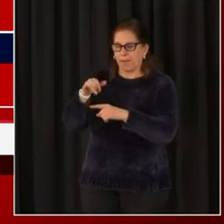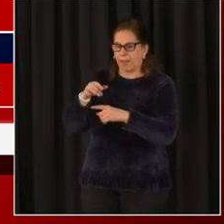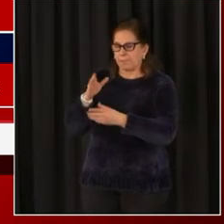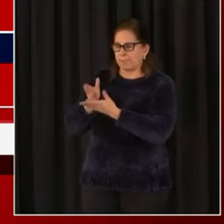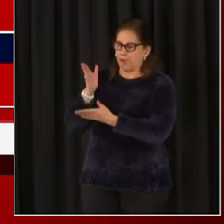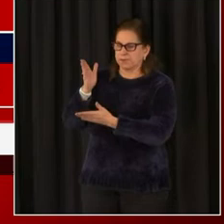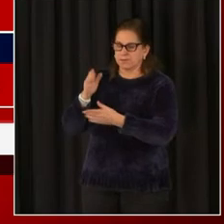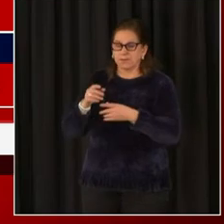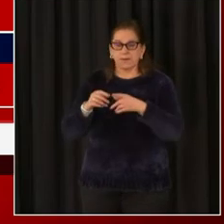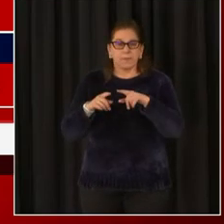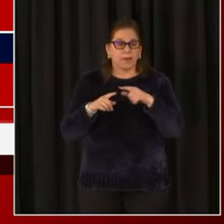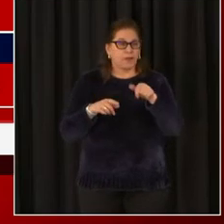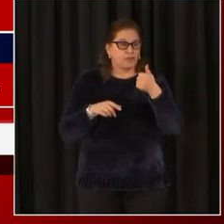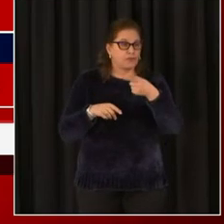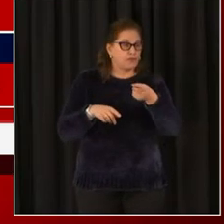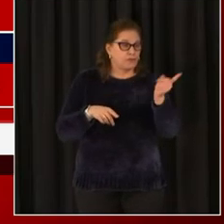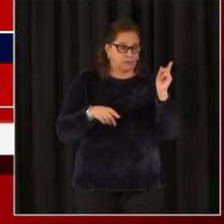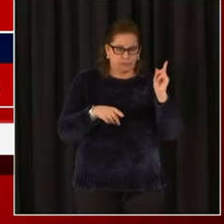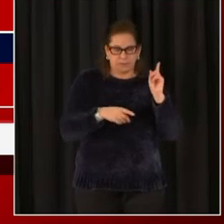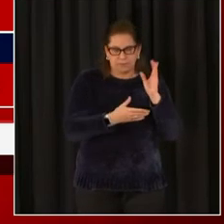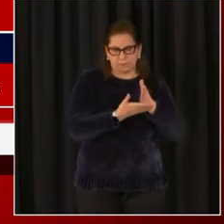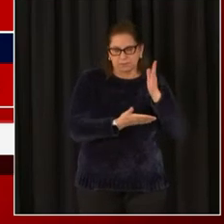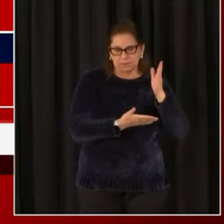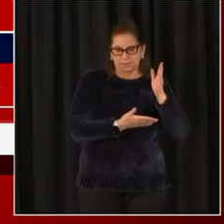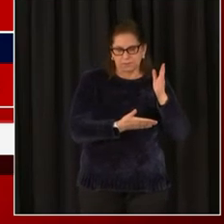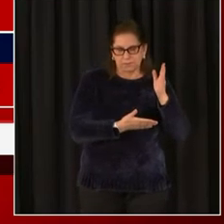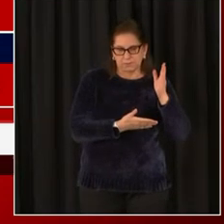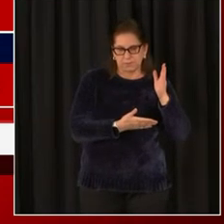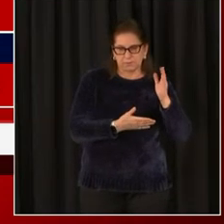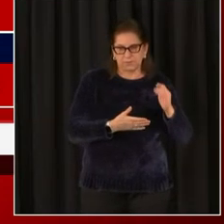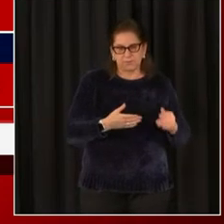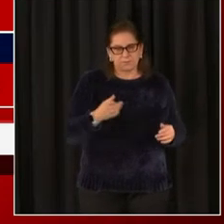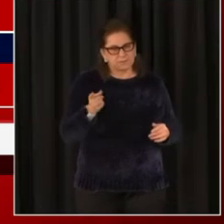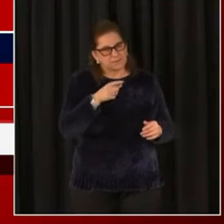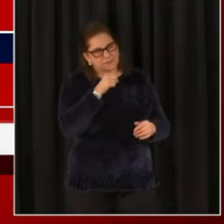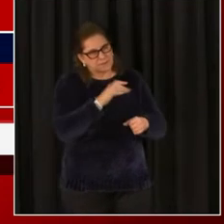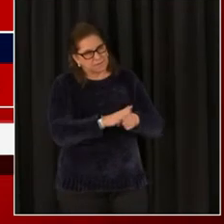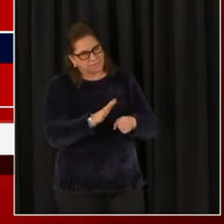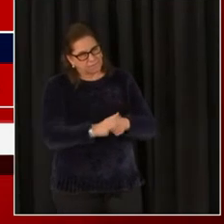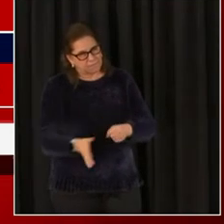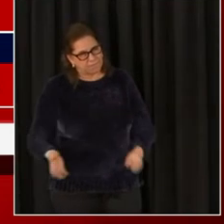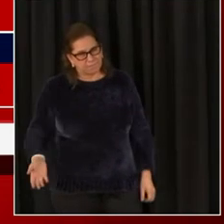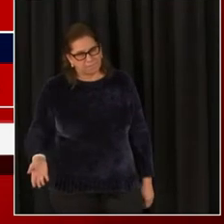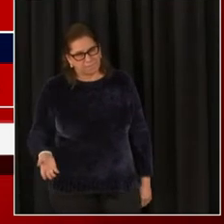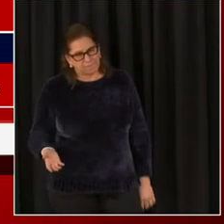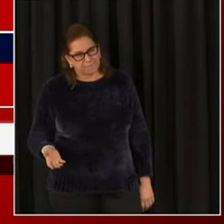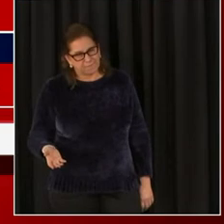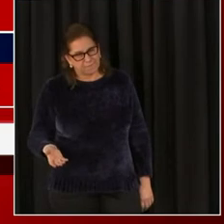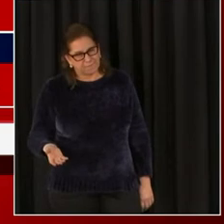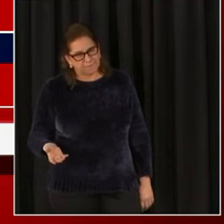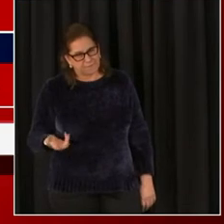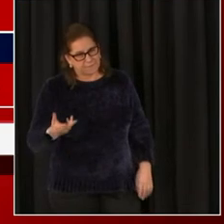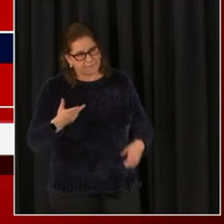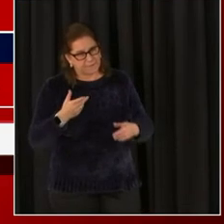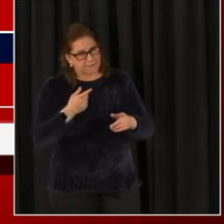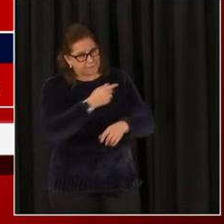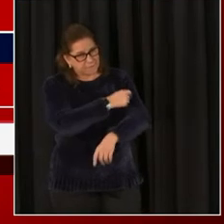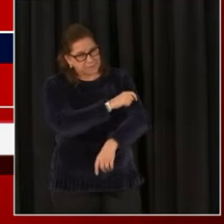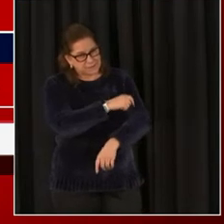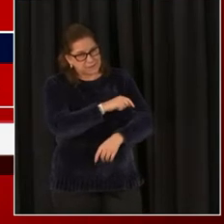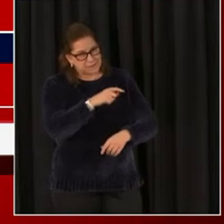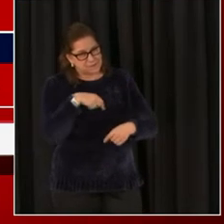Okay. And then on, on the rollout of vaccines, you have consistently said that you're not getting enough allocated vaccines,